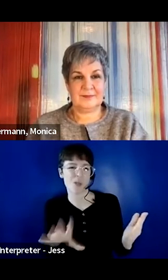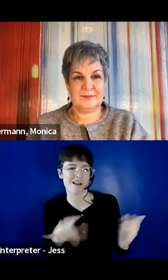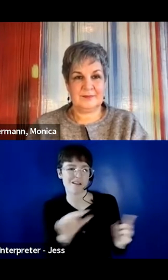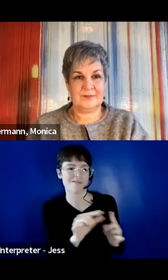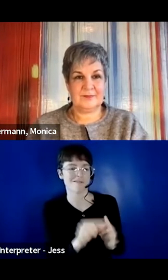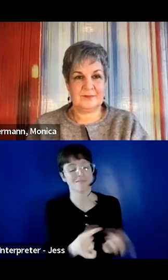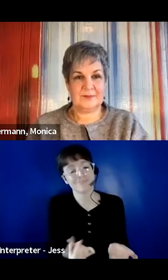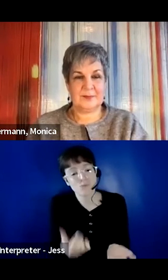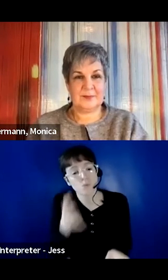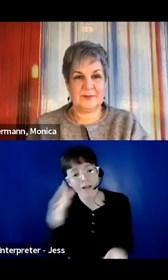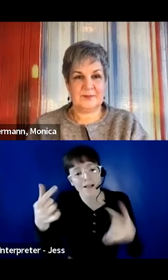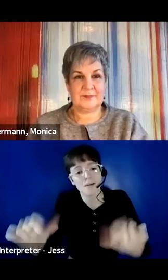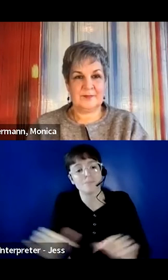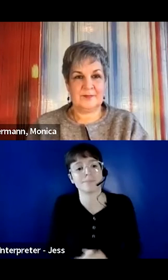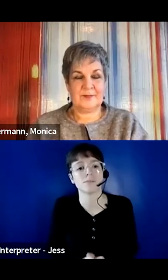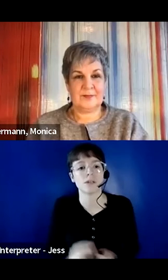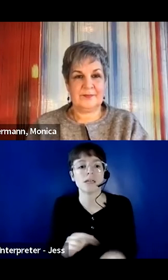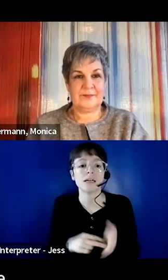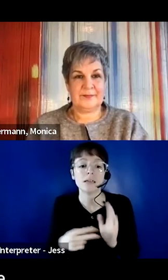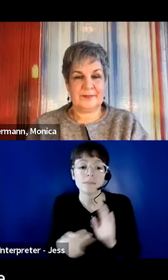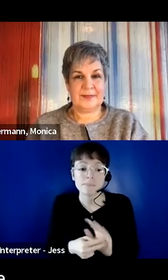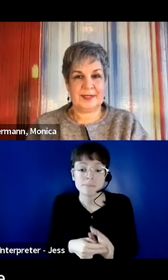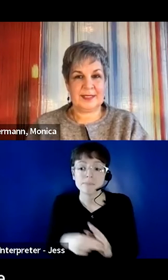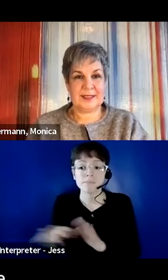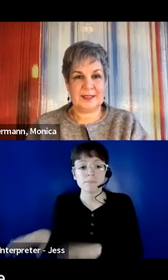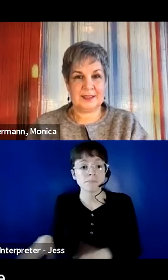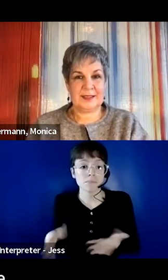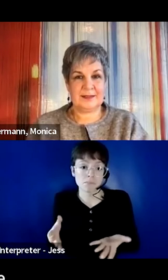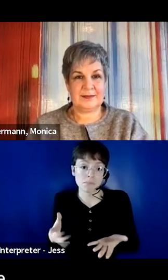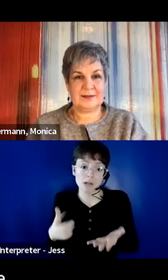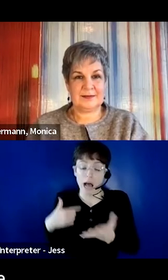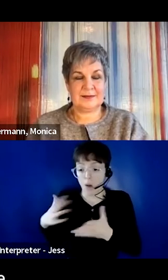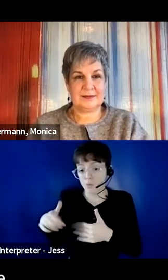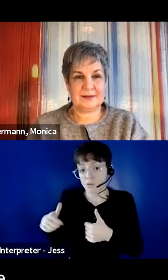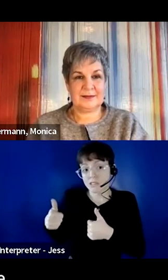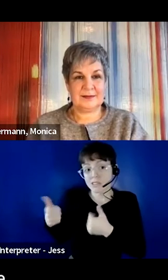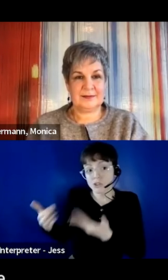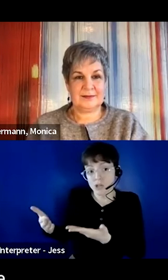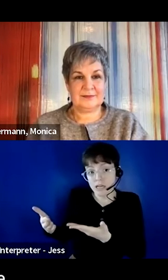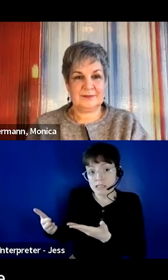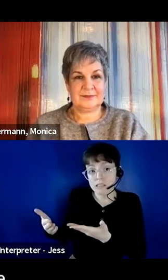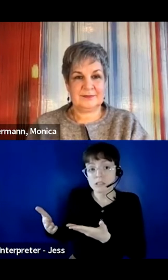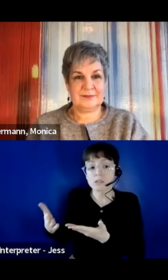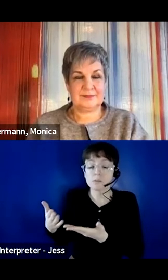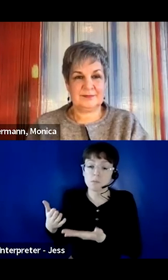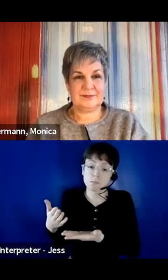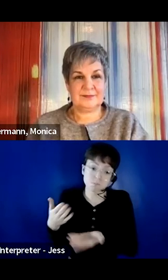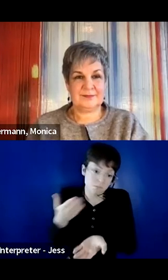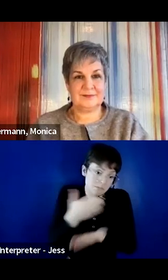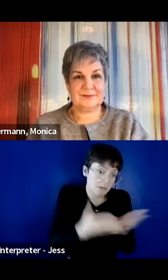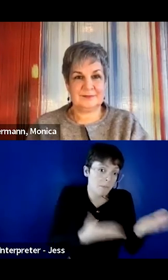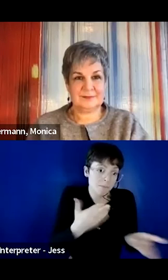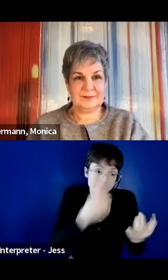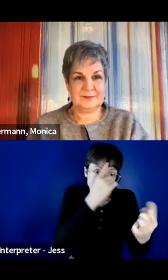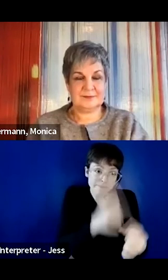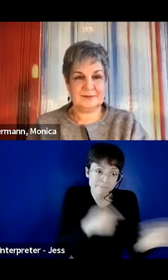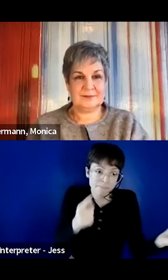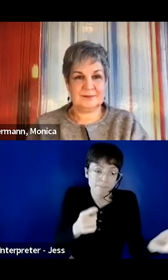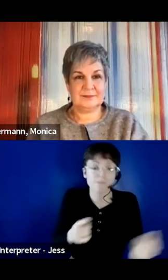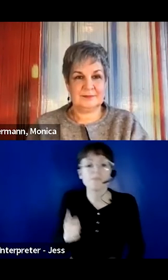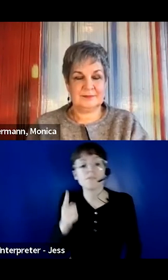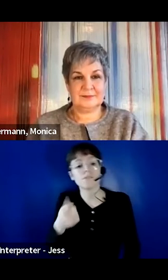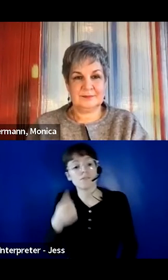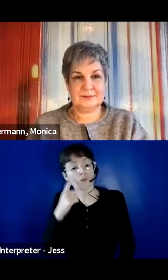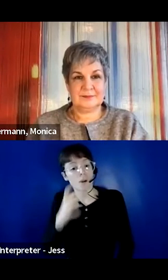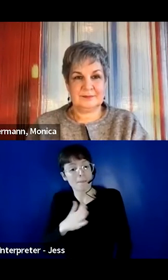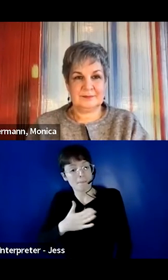the lead. I would suggest, you know, others may disagree. But from print that we see